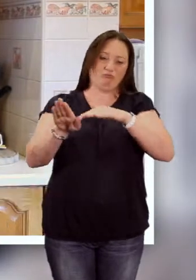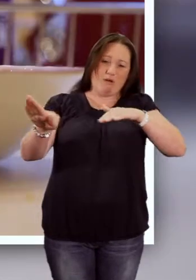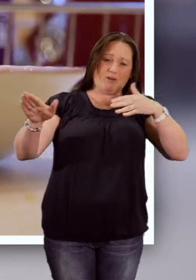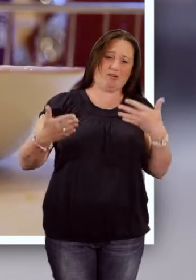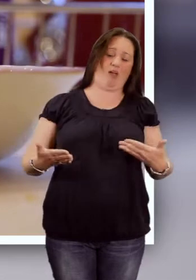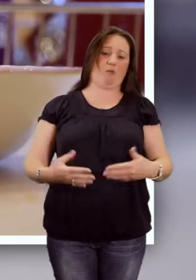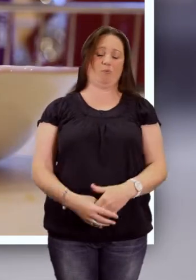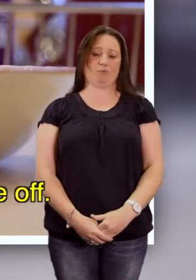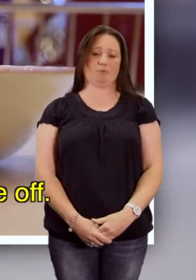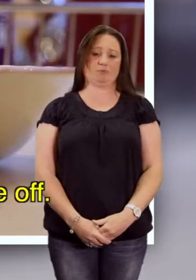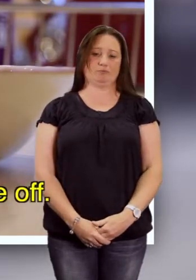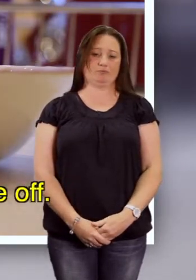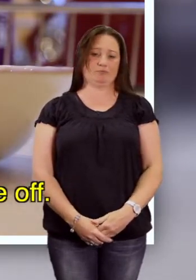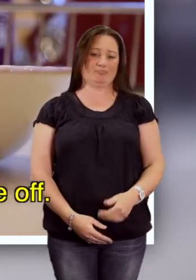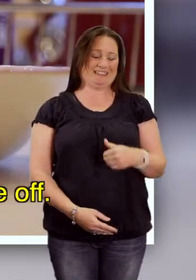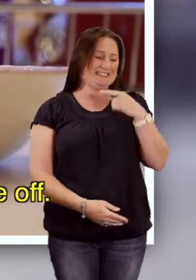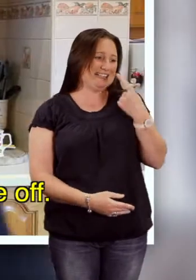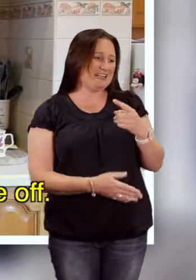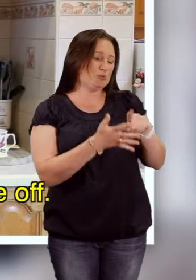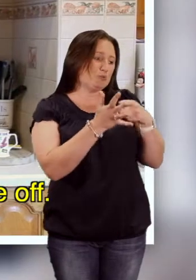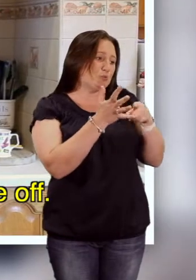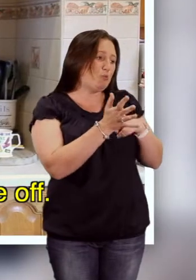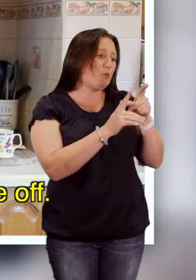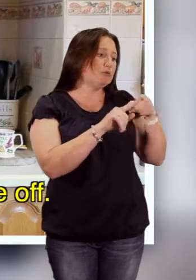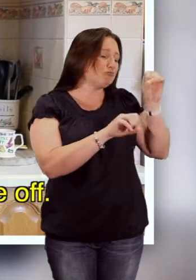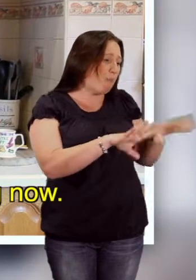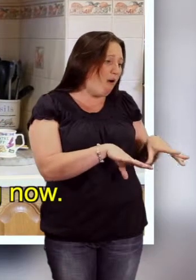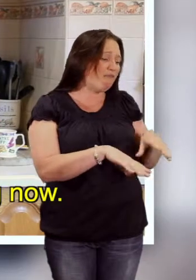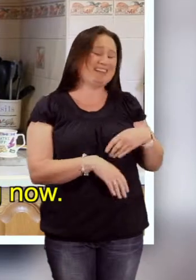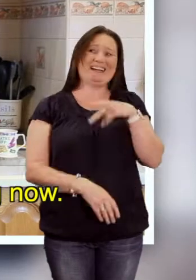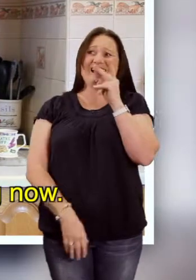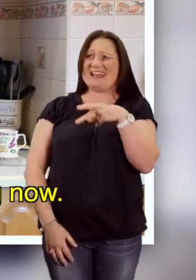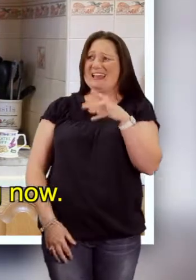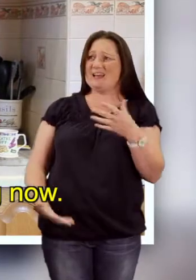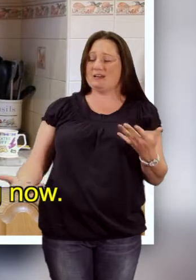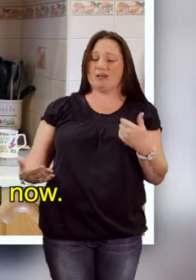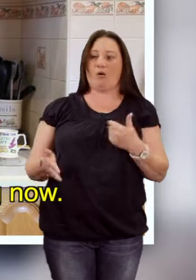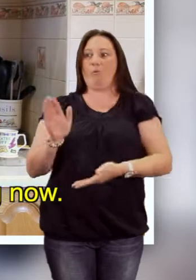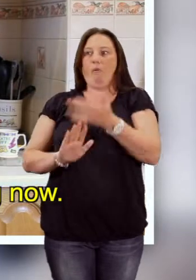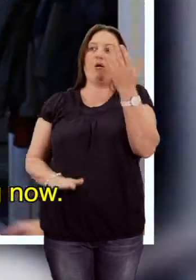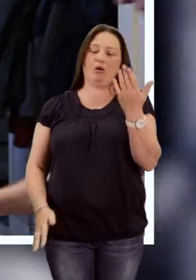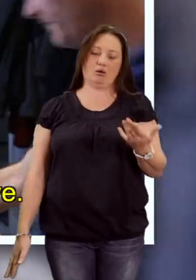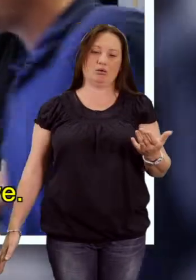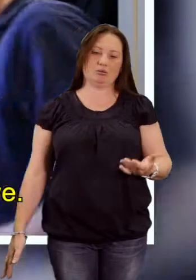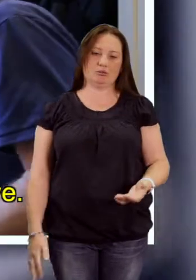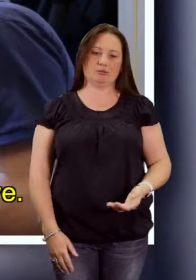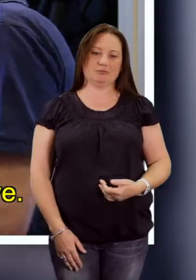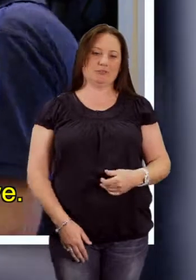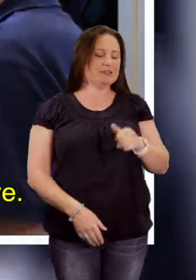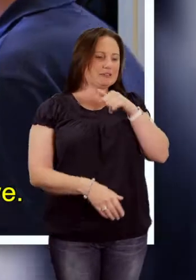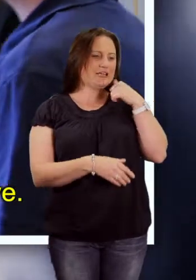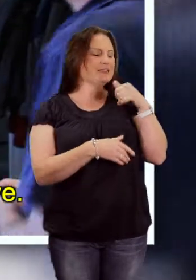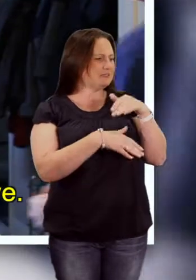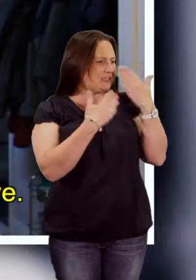and worse. I said to drop June off. Again? Alright, we'd better get going now. Have a